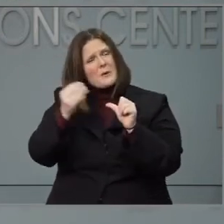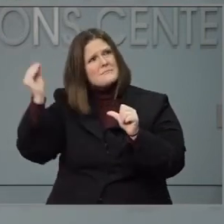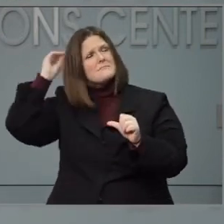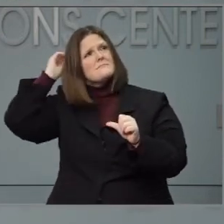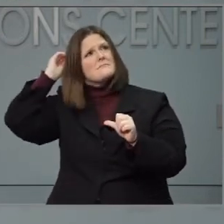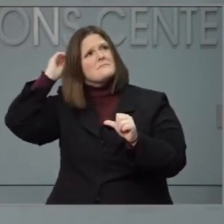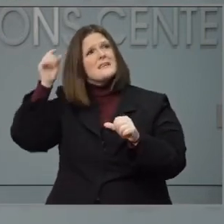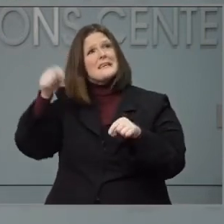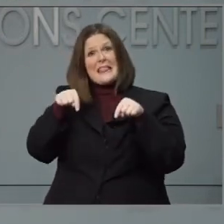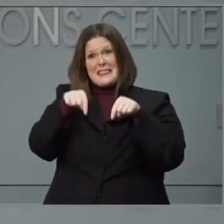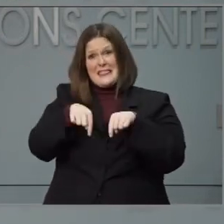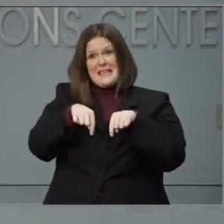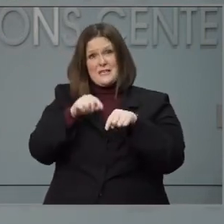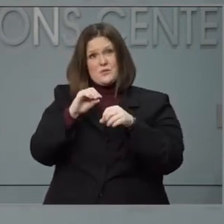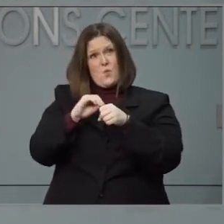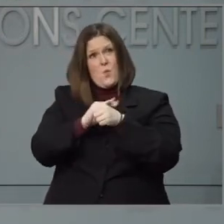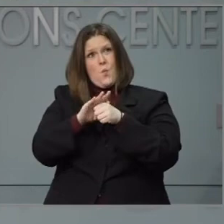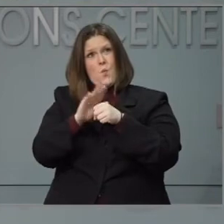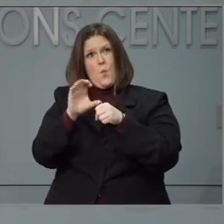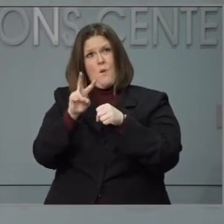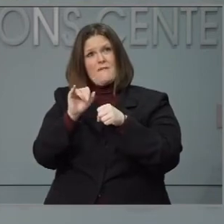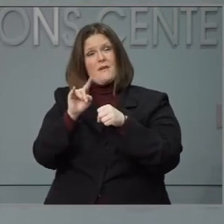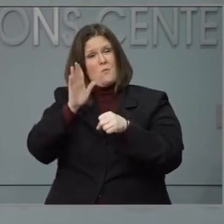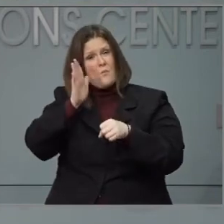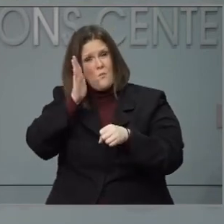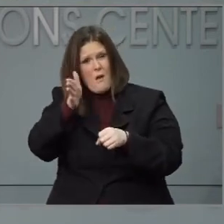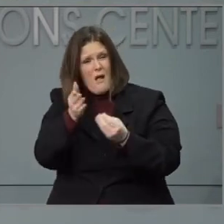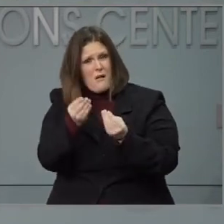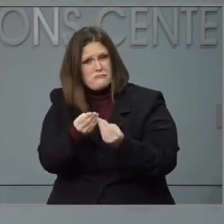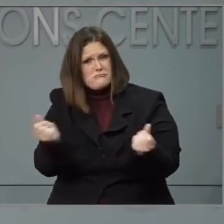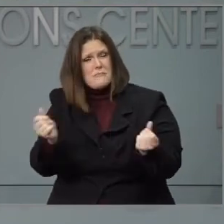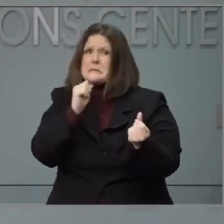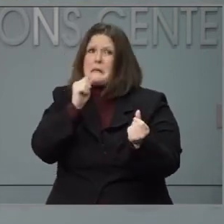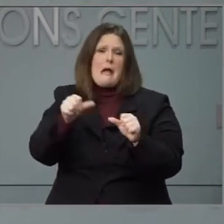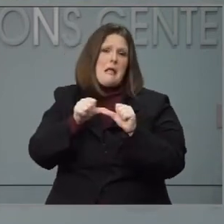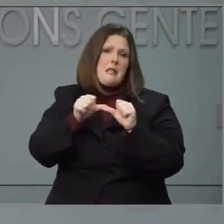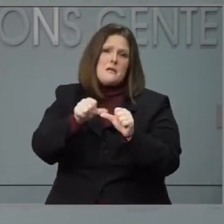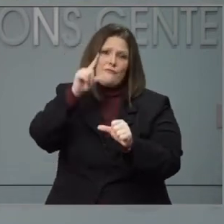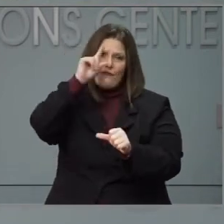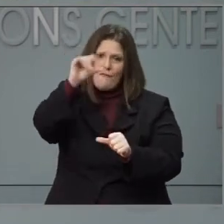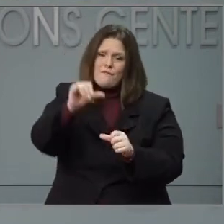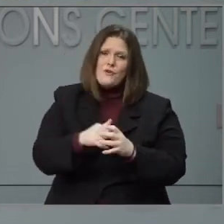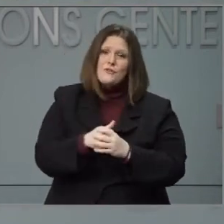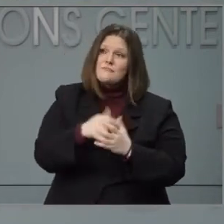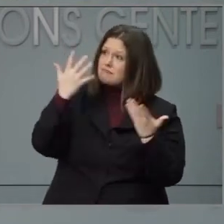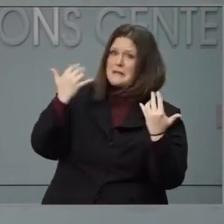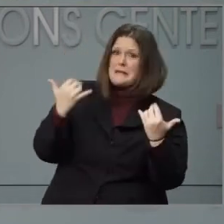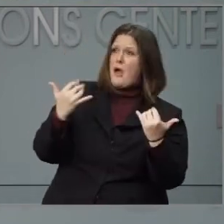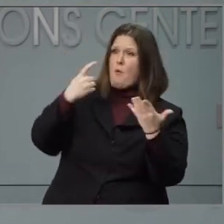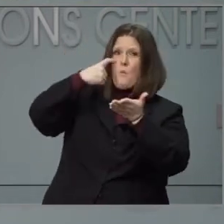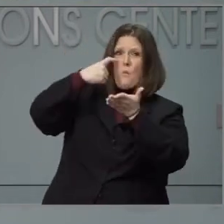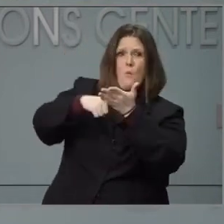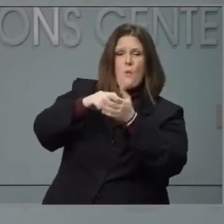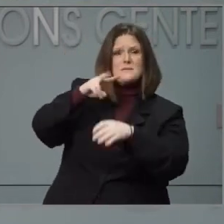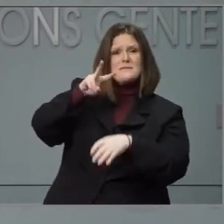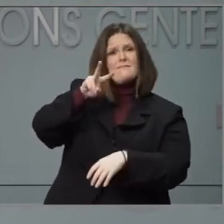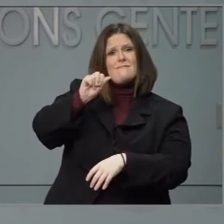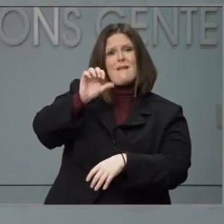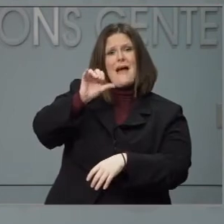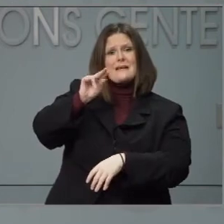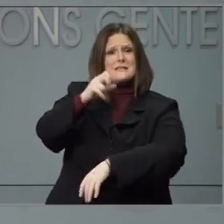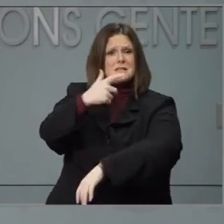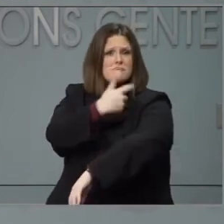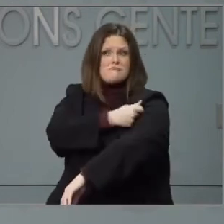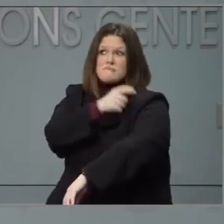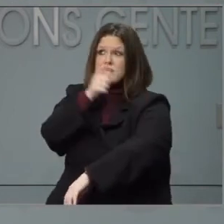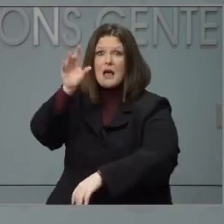This pandemic will end. A vaccine is in the final stages of development and the FDA has